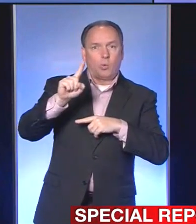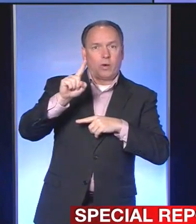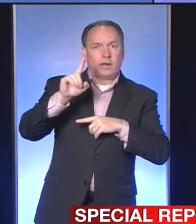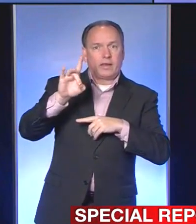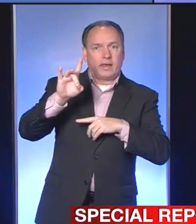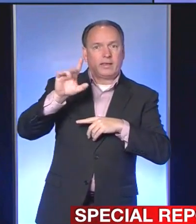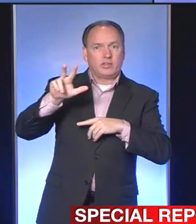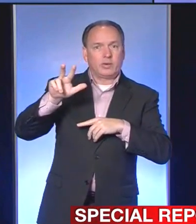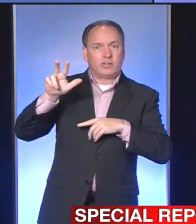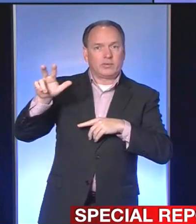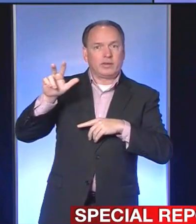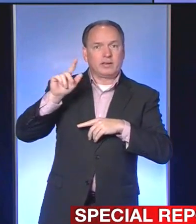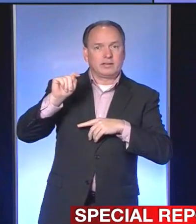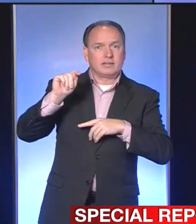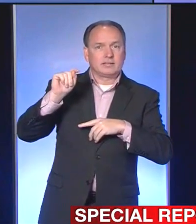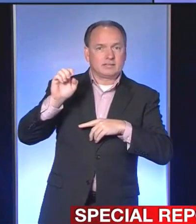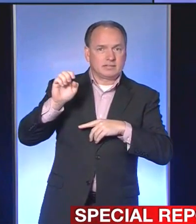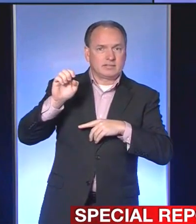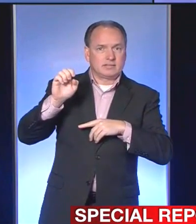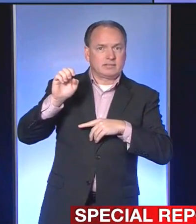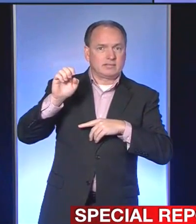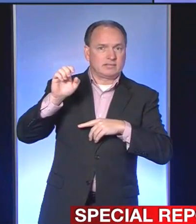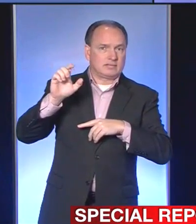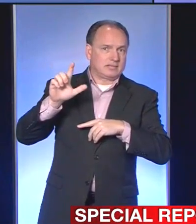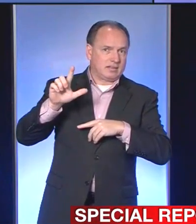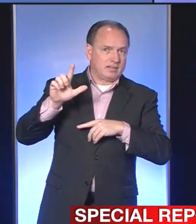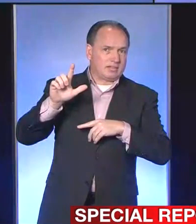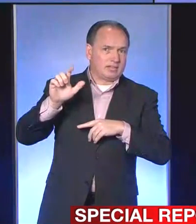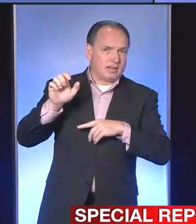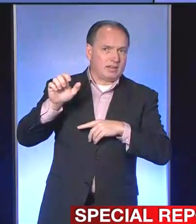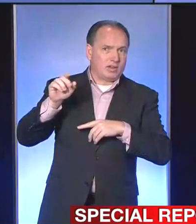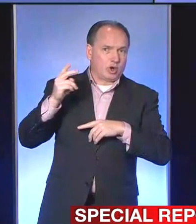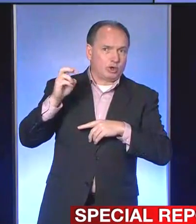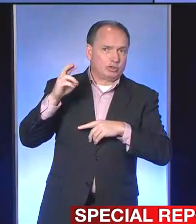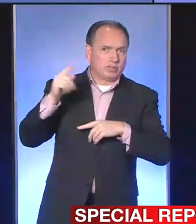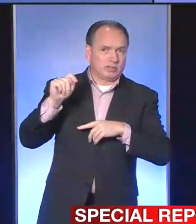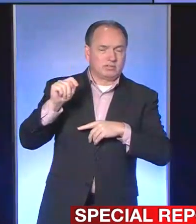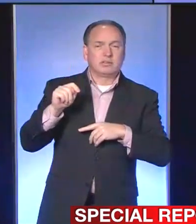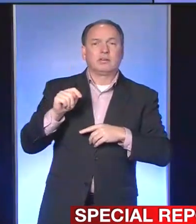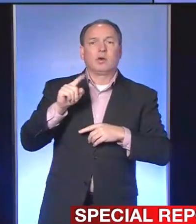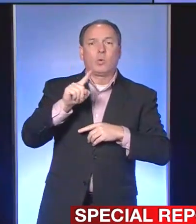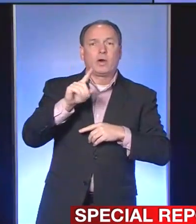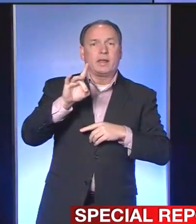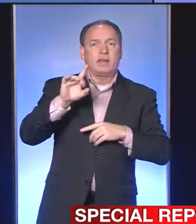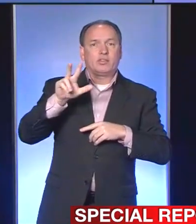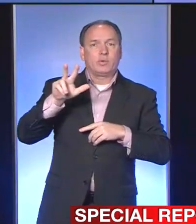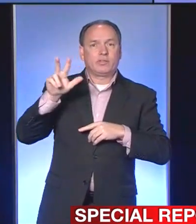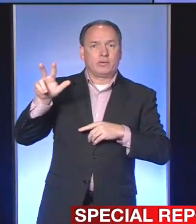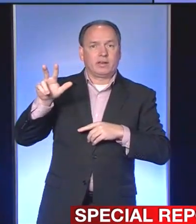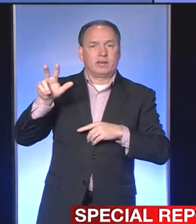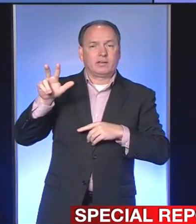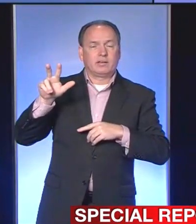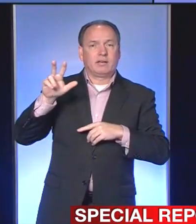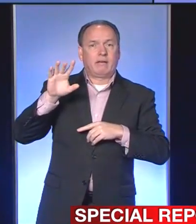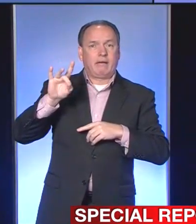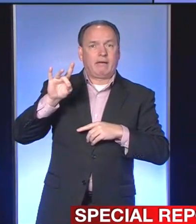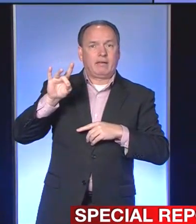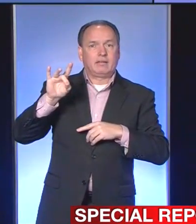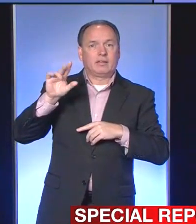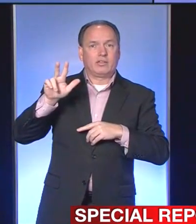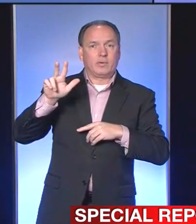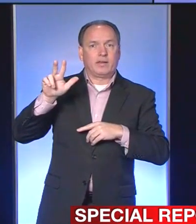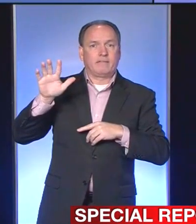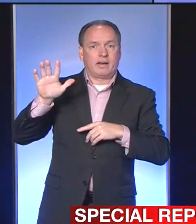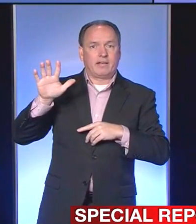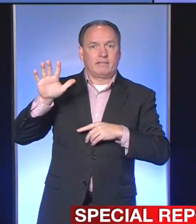-TELE-URGENT or that's with numbers 1-833-835